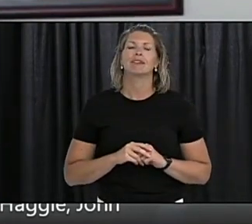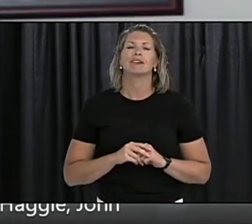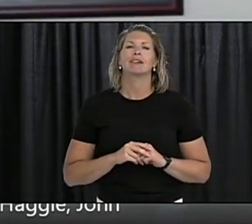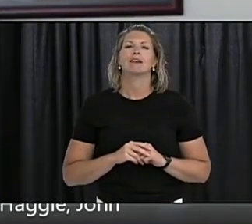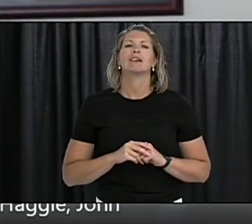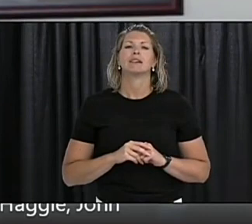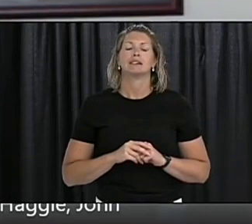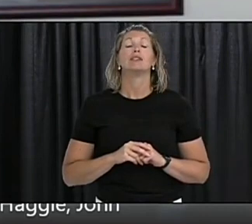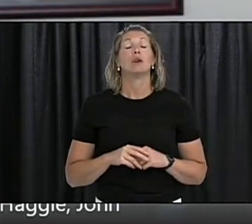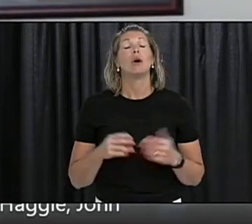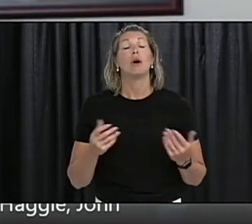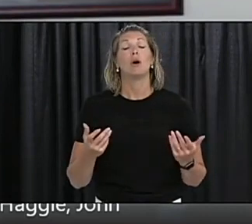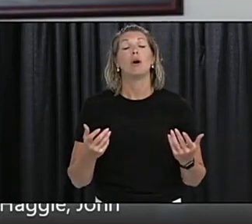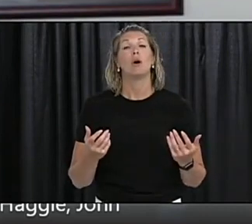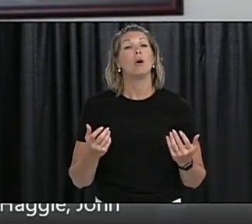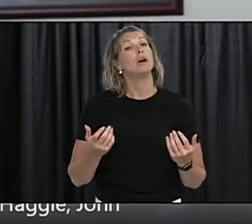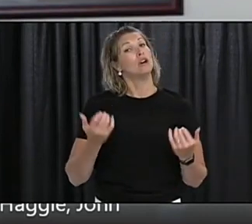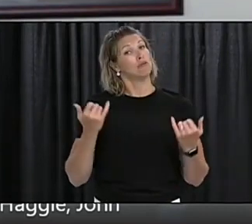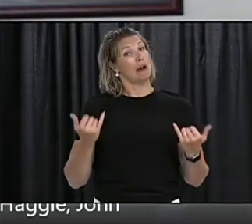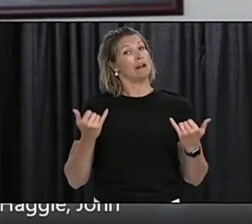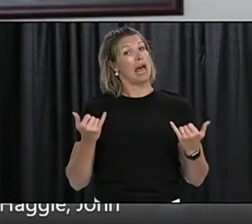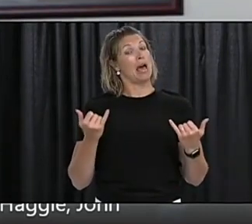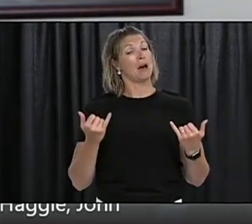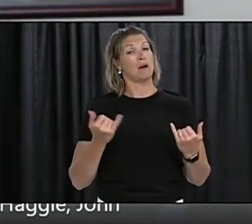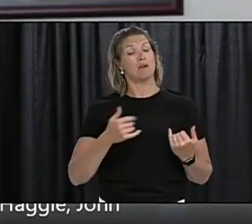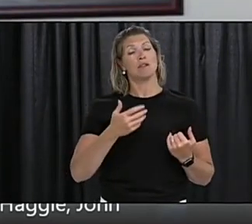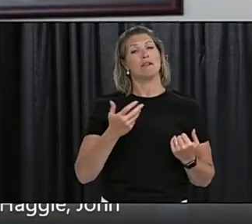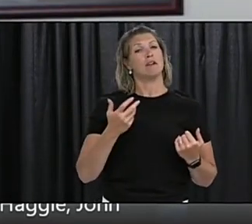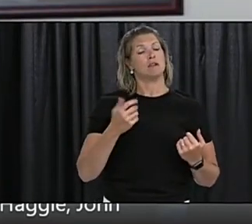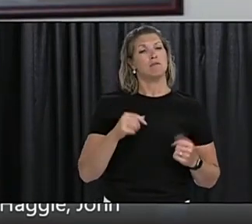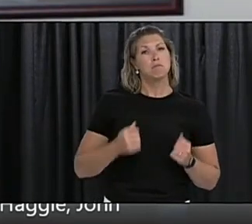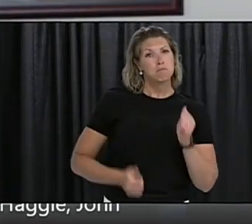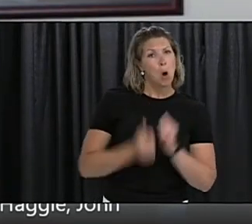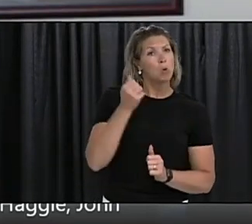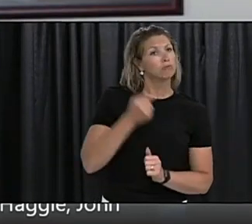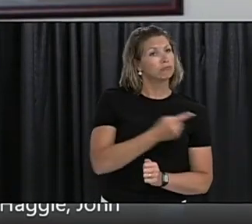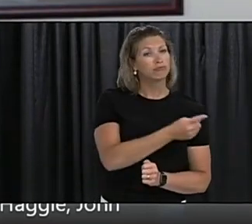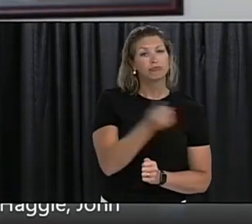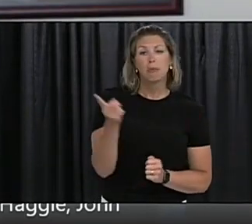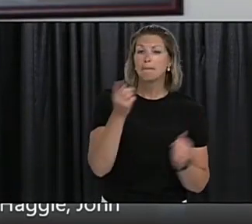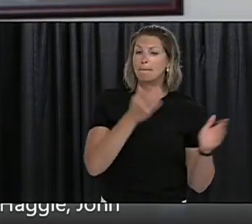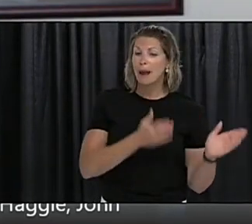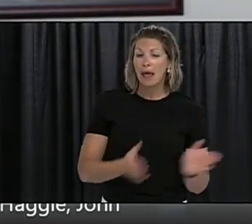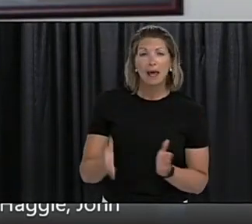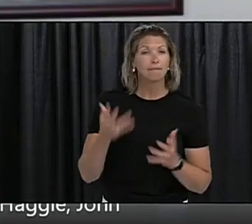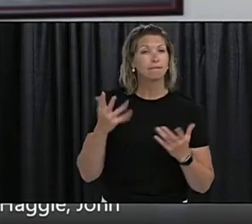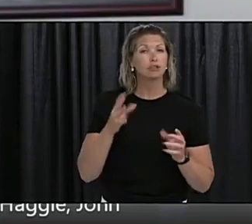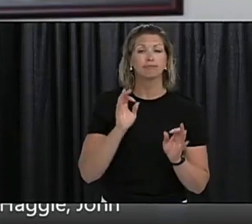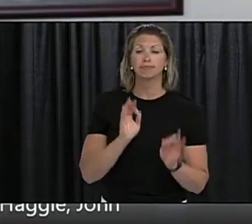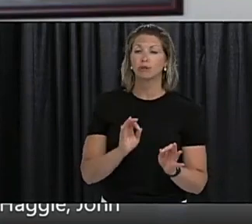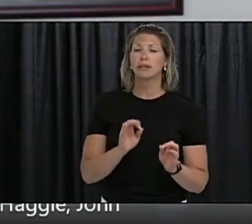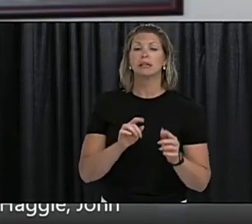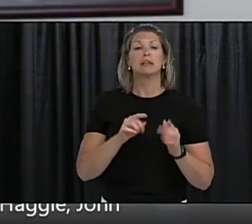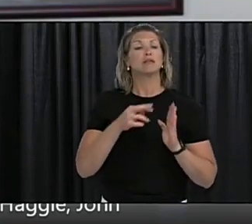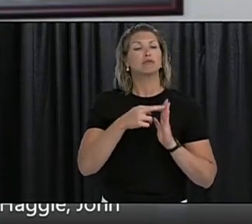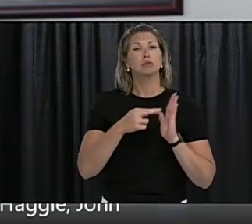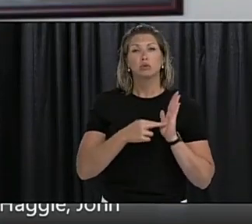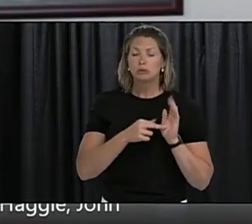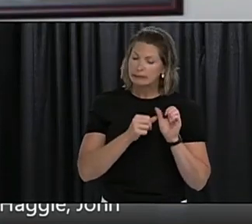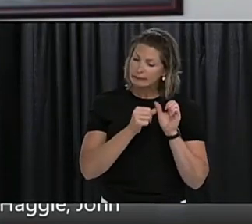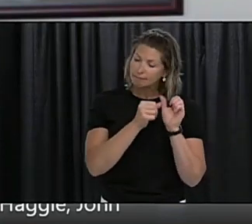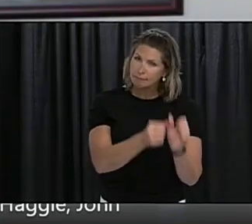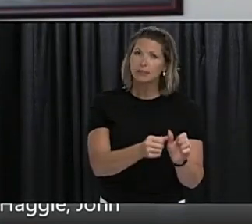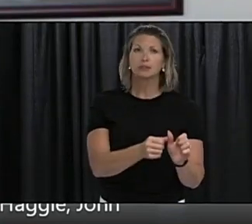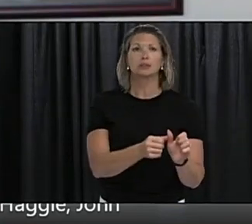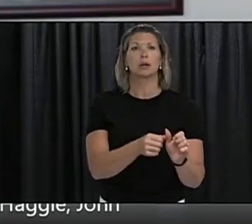we have. And we have, as a province, done extremely well thus far. Our public health and contact tracing is as